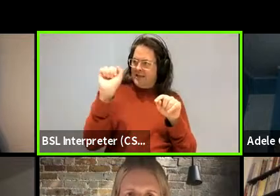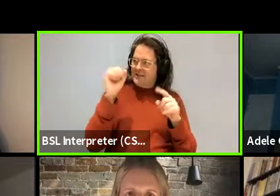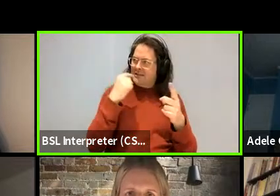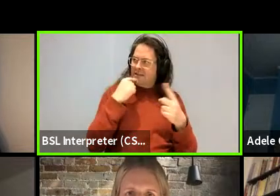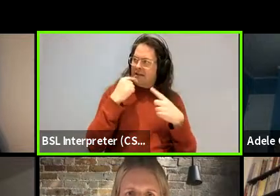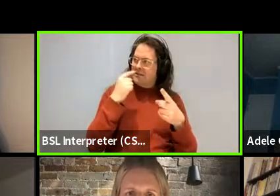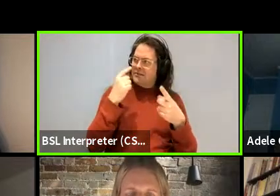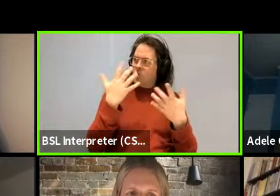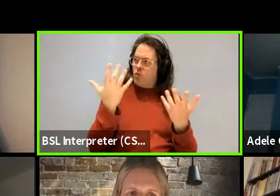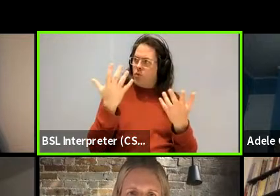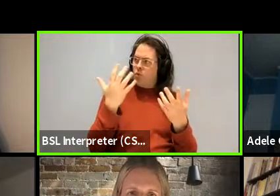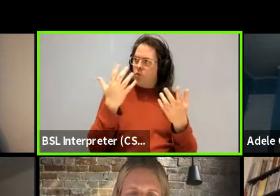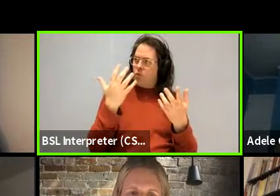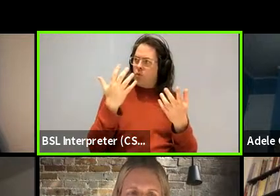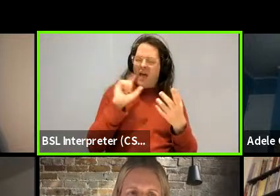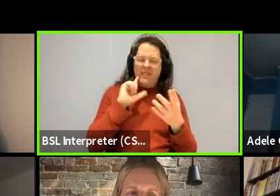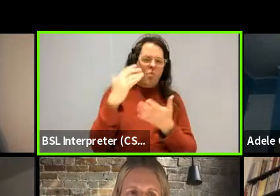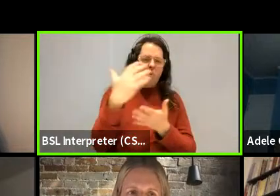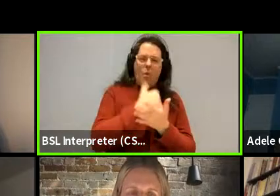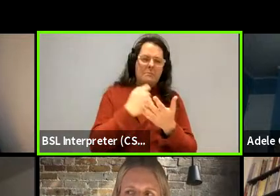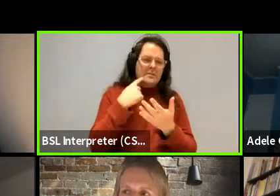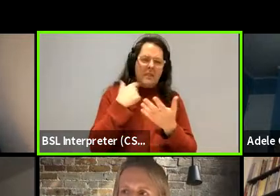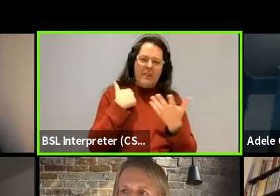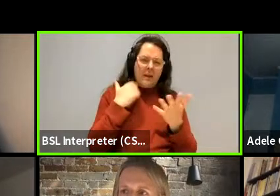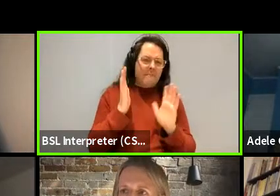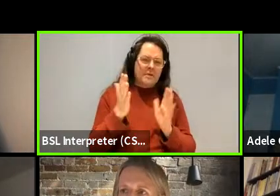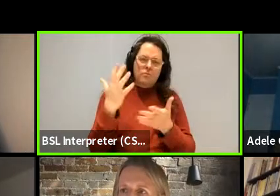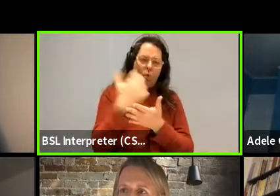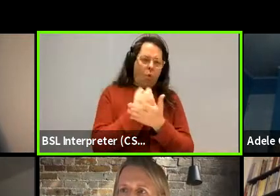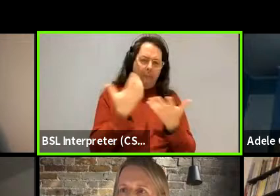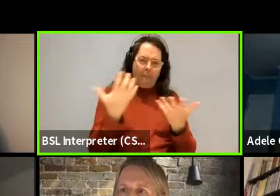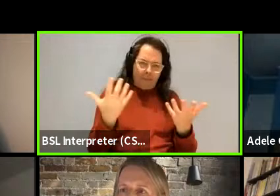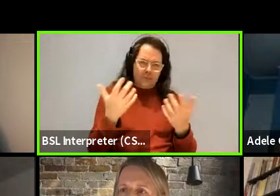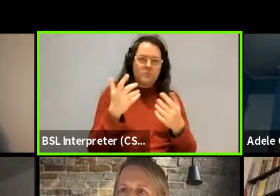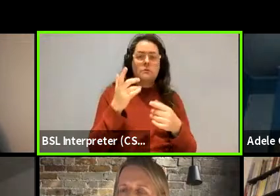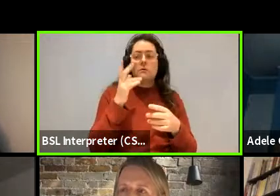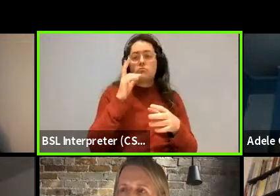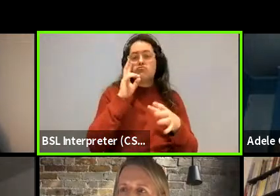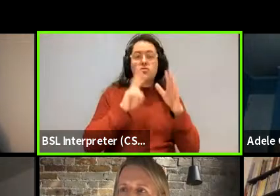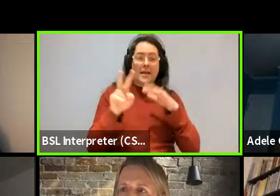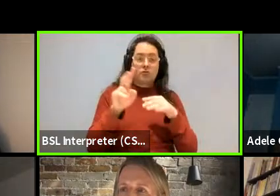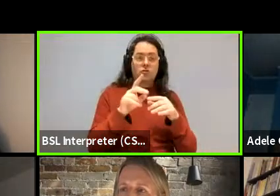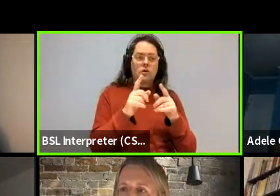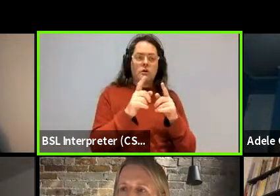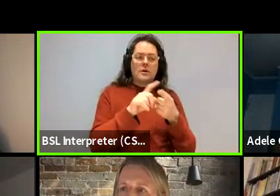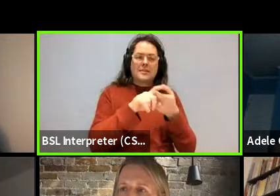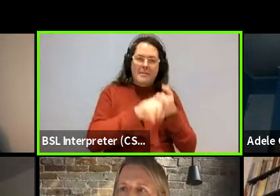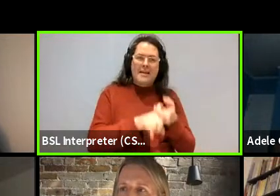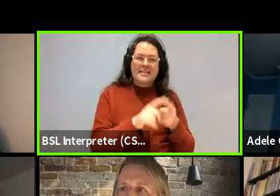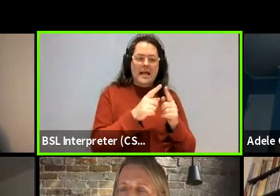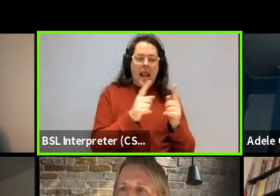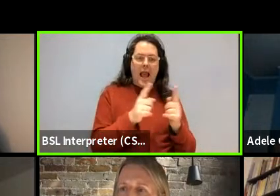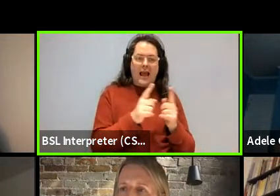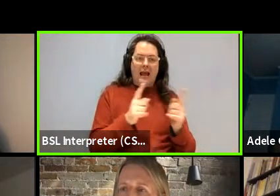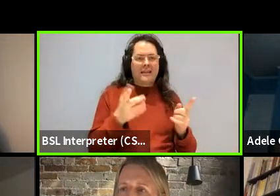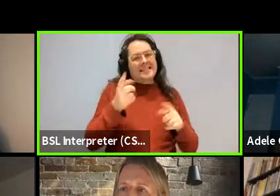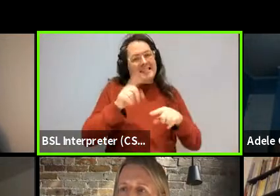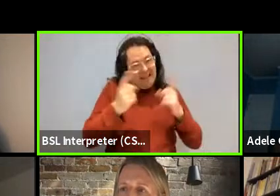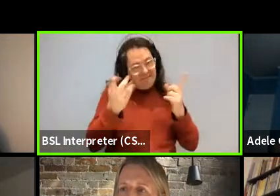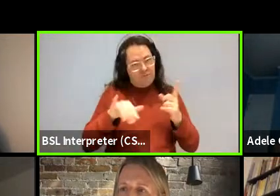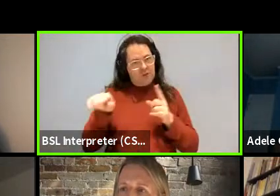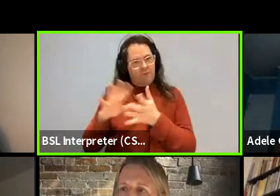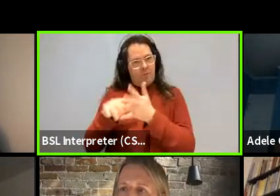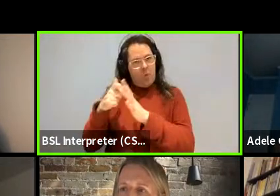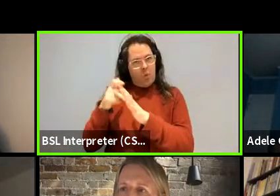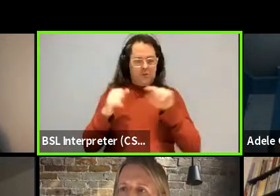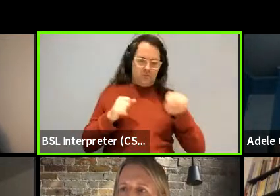think there was, must be corpus data, but they are much better predicted by dependency length minimization than by the Hawkins proposal. Um, so,